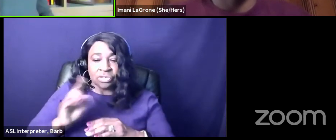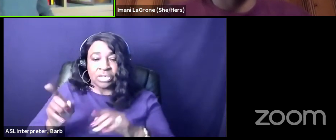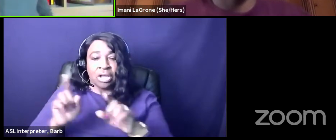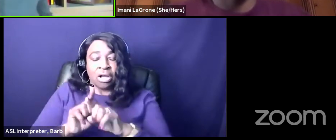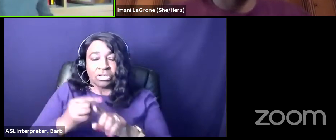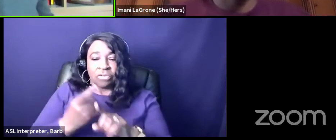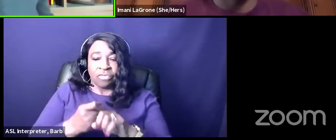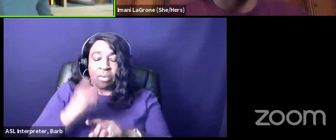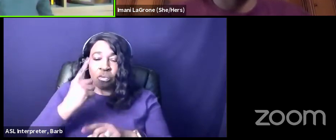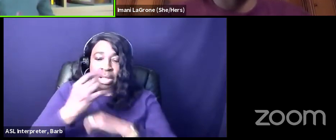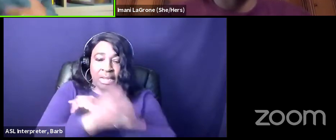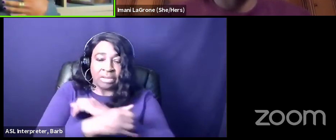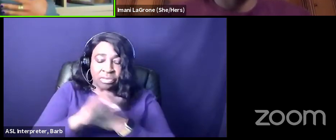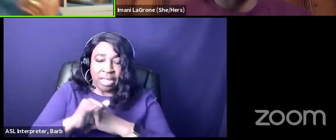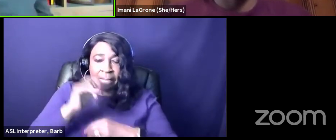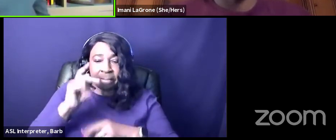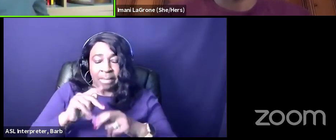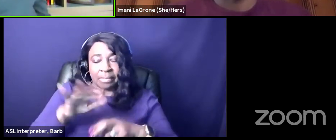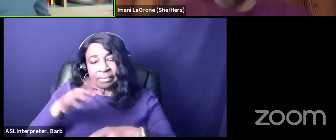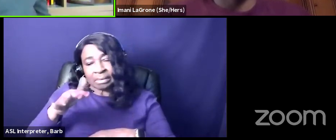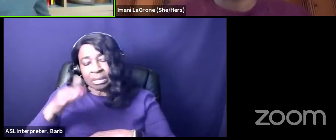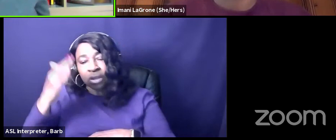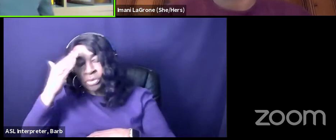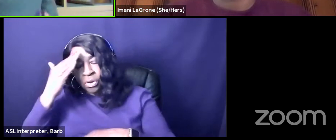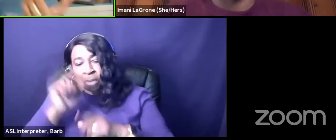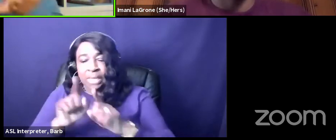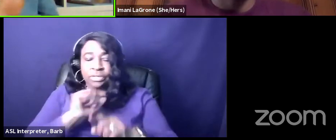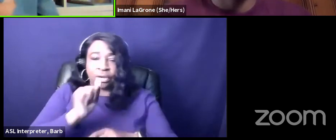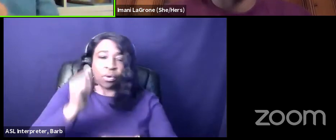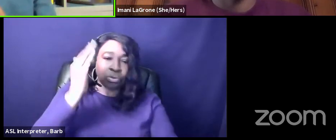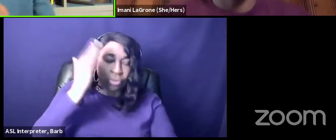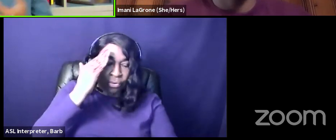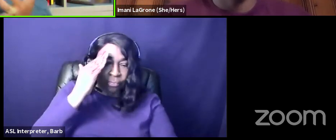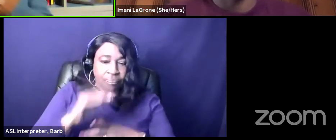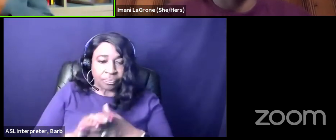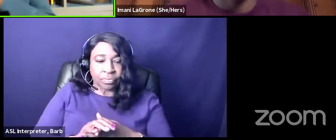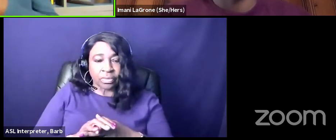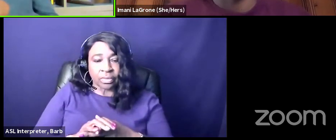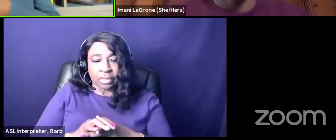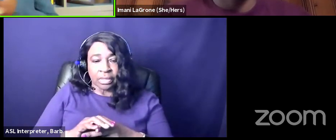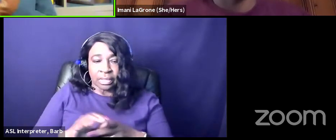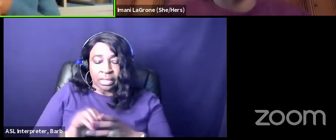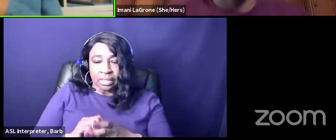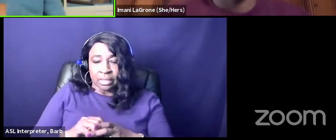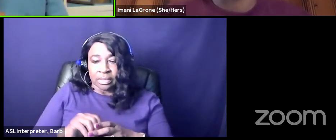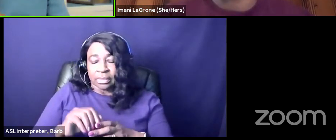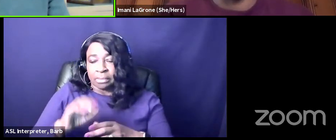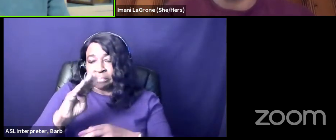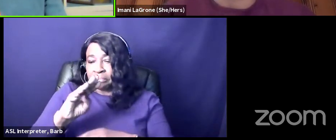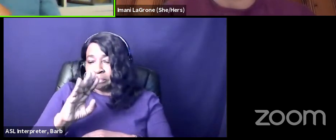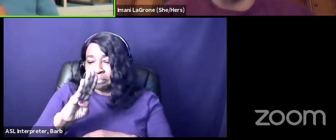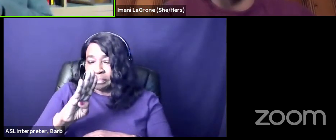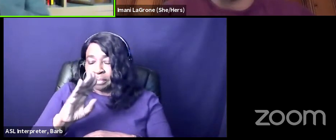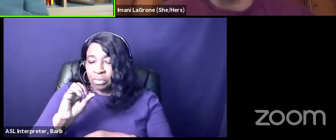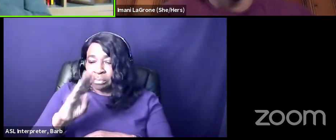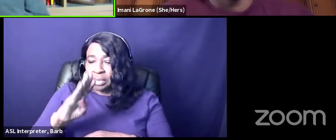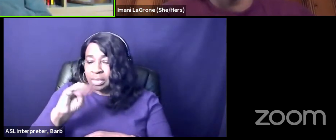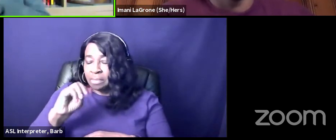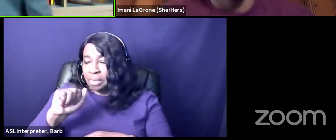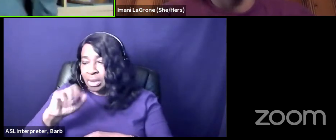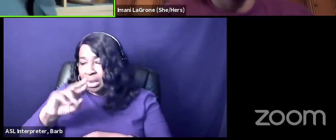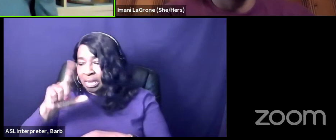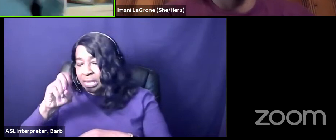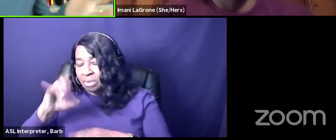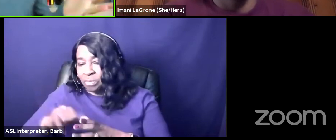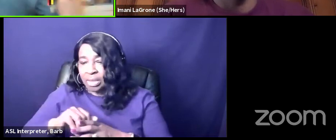one of the countries that people kind of know but don't know right it's weed it's bob marley it's good vibes it's great